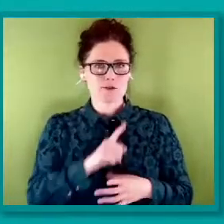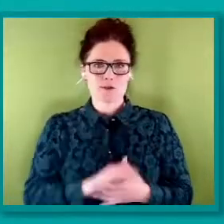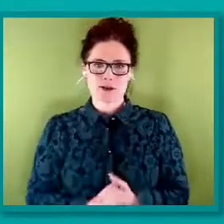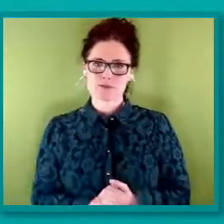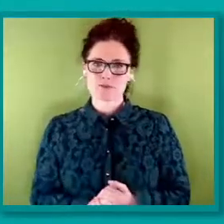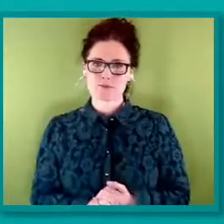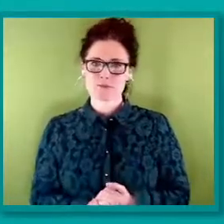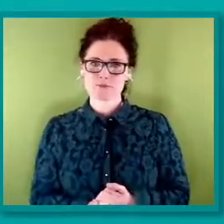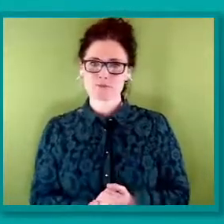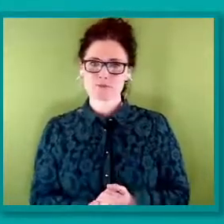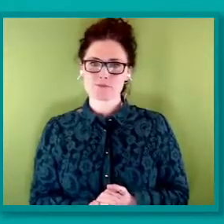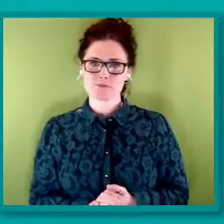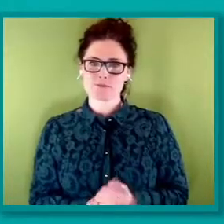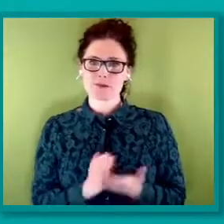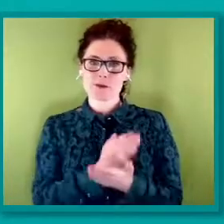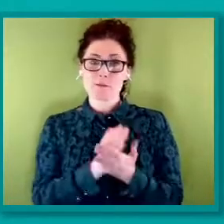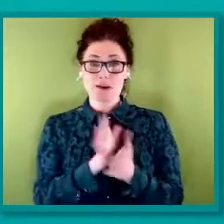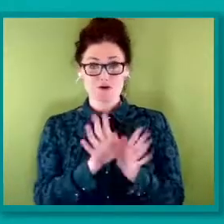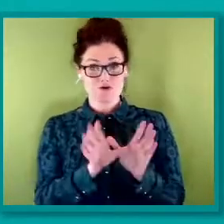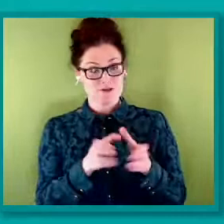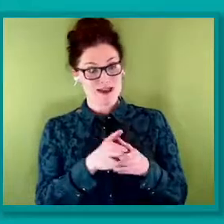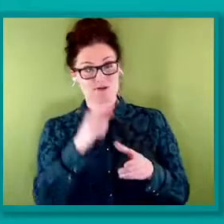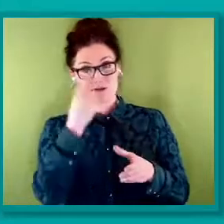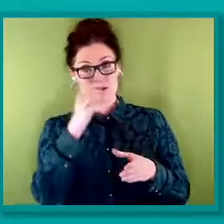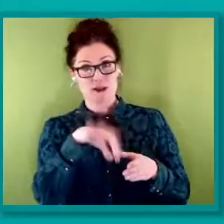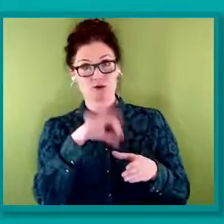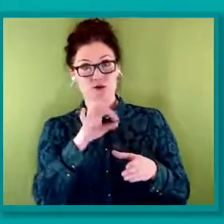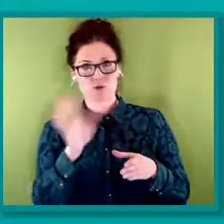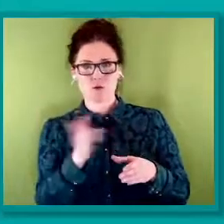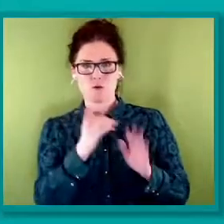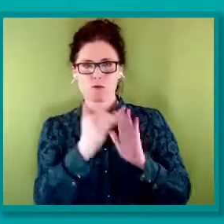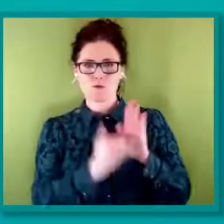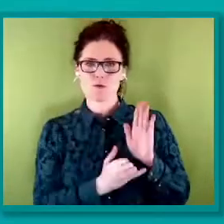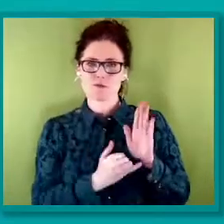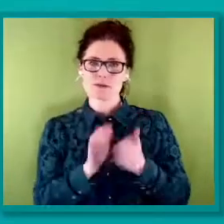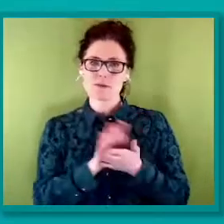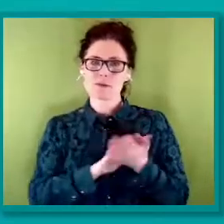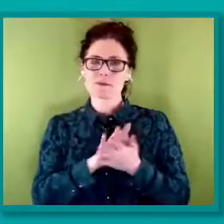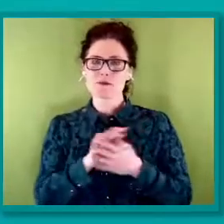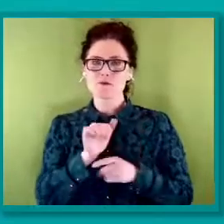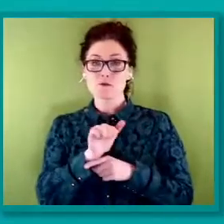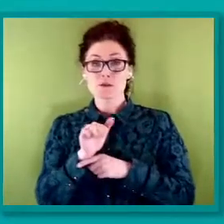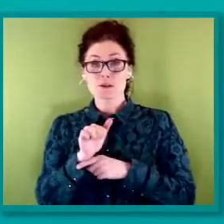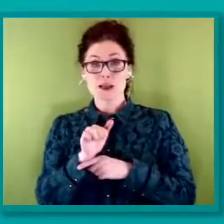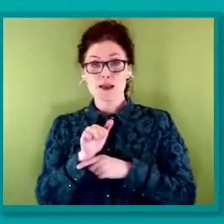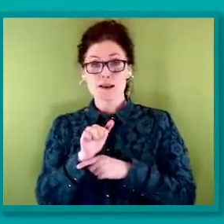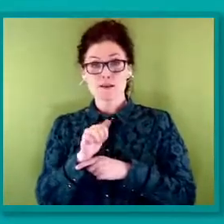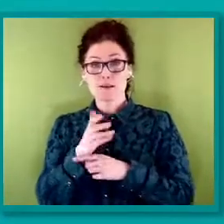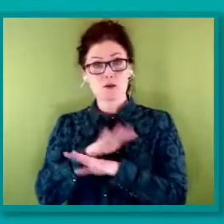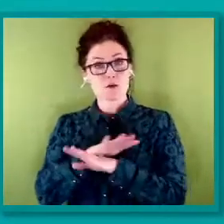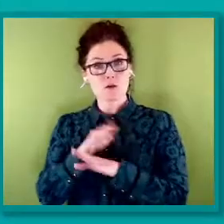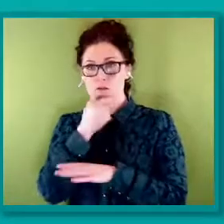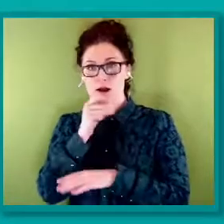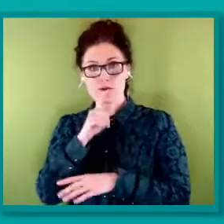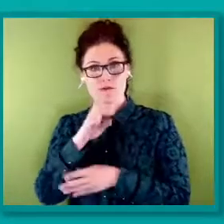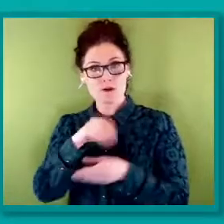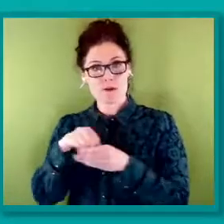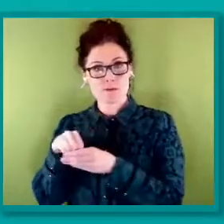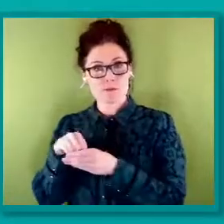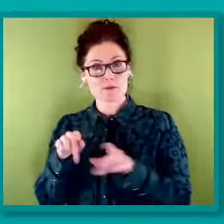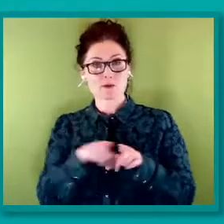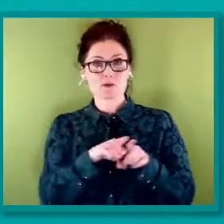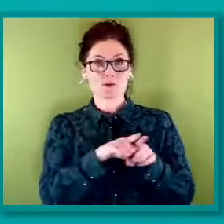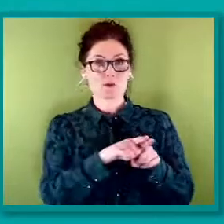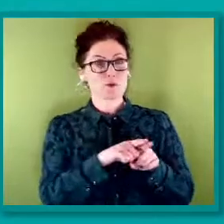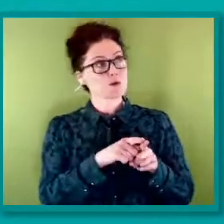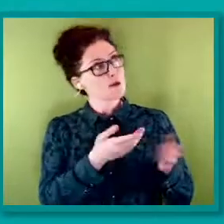It is with the aim of protecting non-binary members and holding the government to account that the TUC will conduct its own research into the nature of